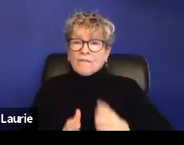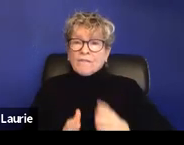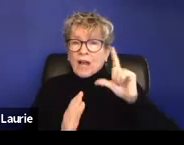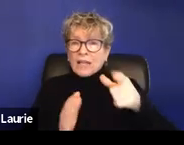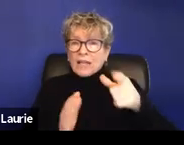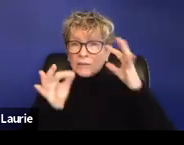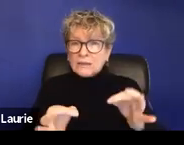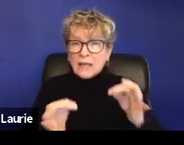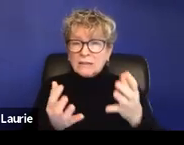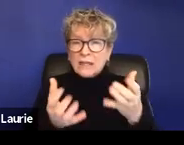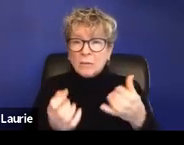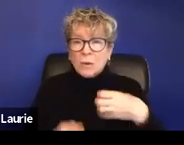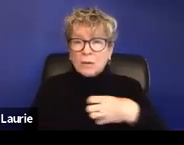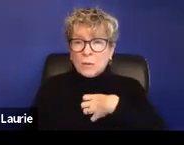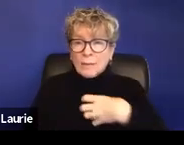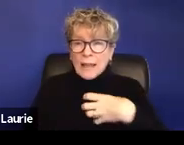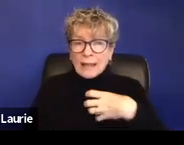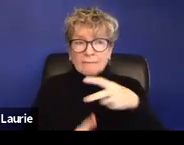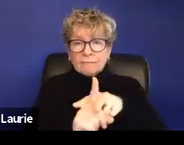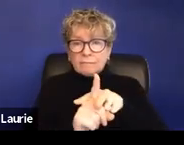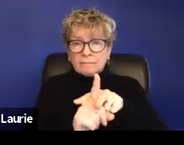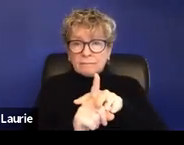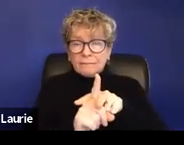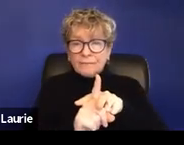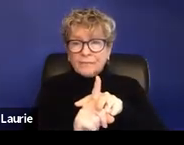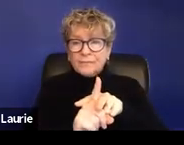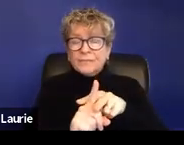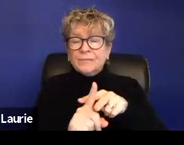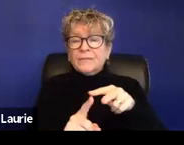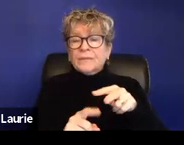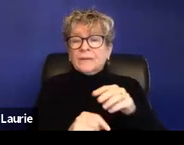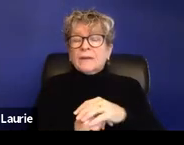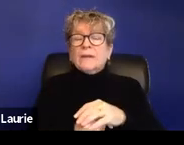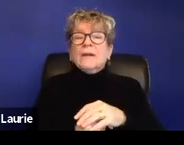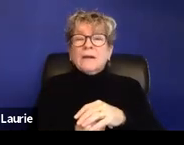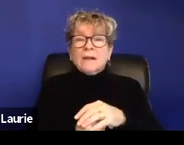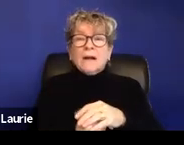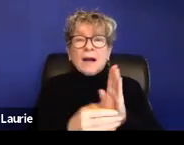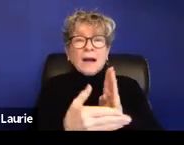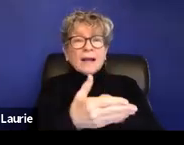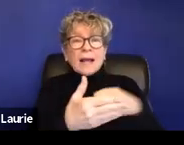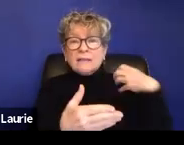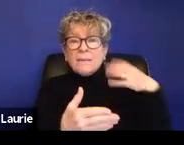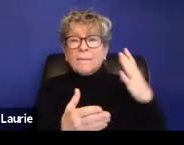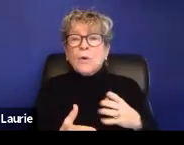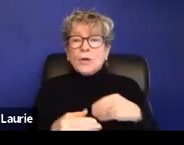of, uh, complaint or some sort of, uh, litigation against the employer. Um,